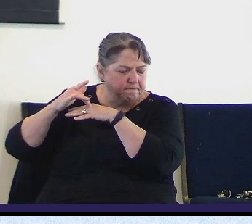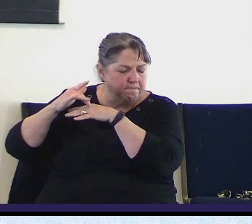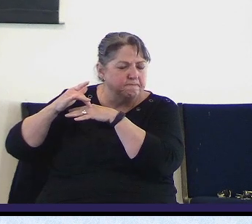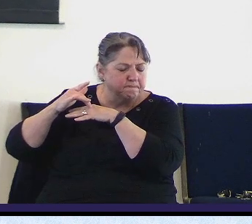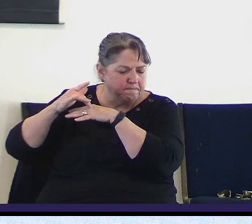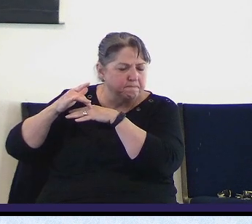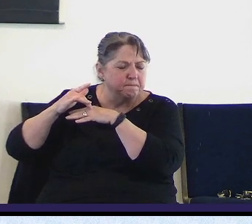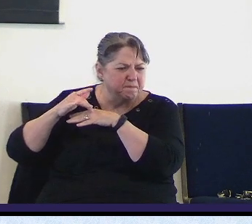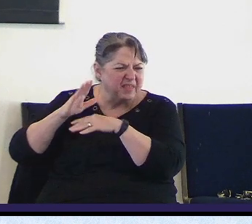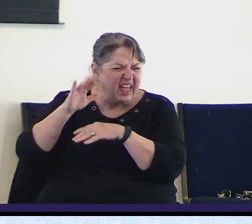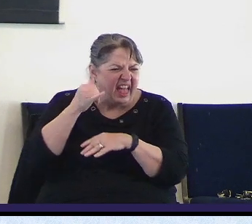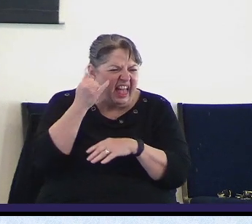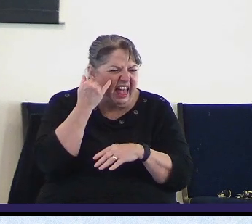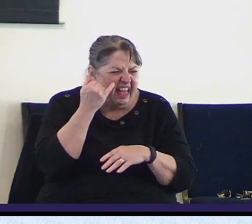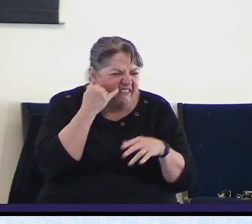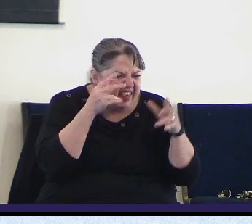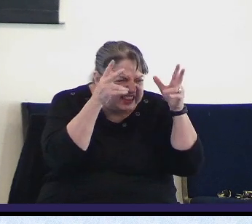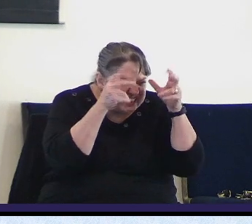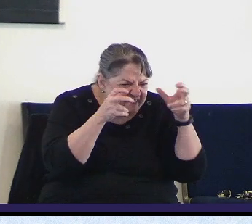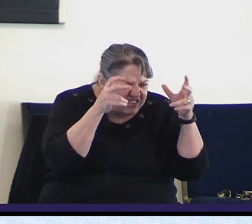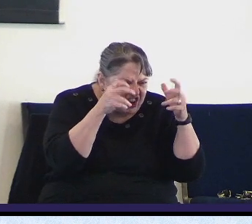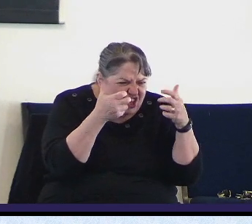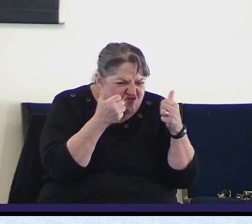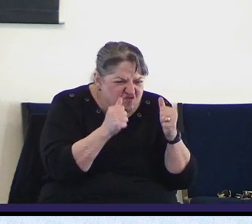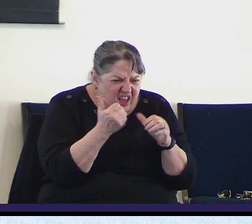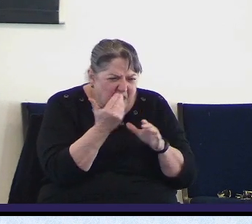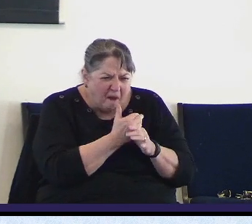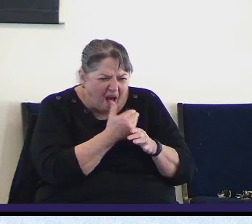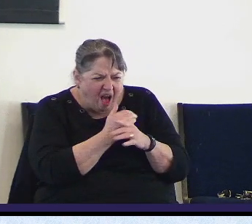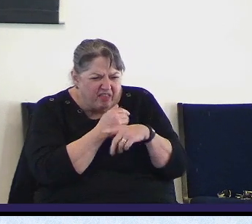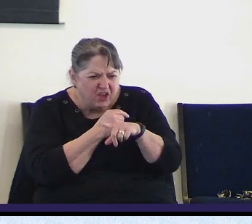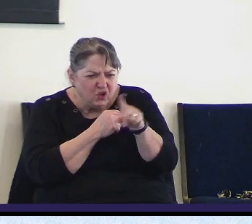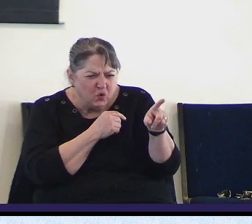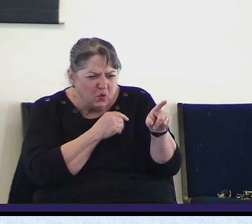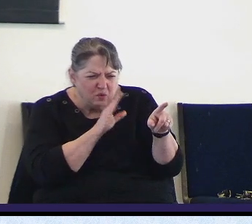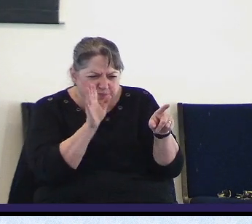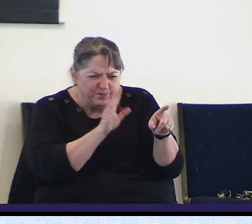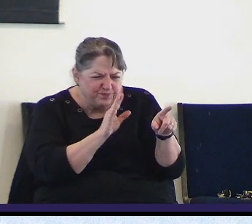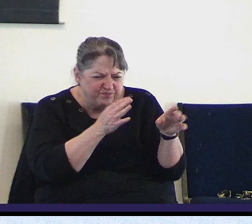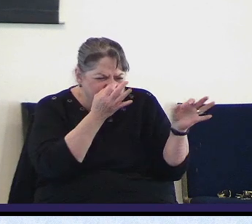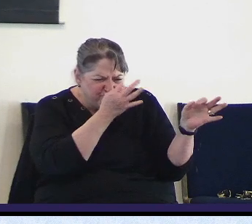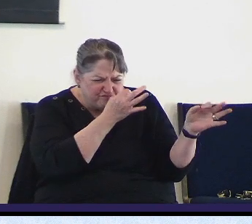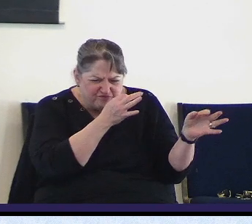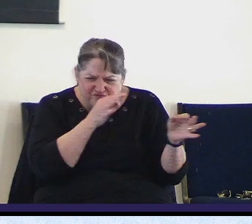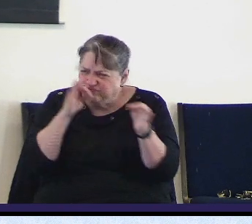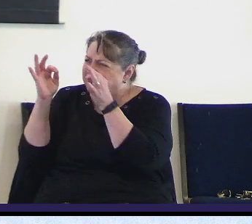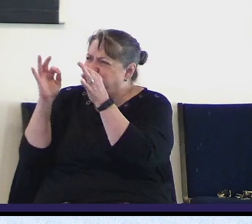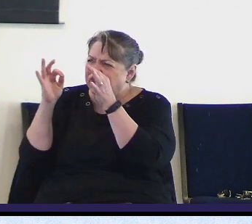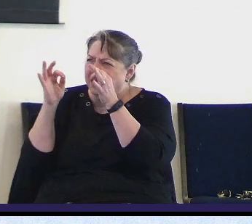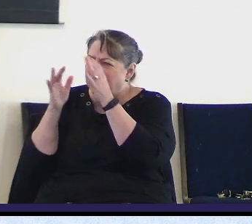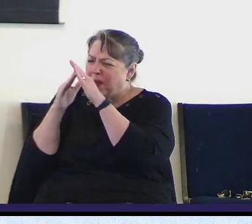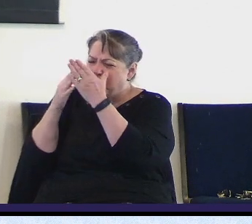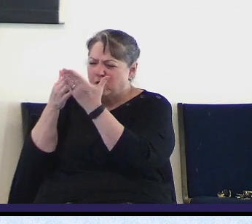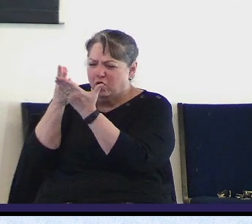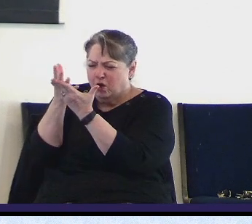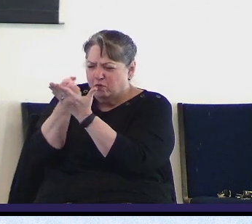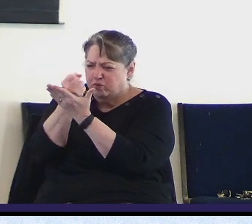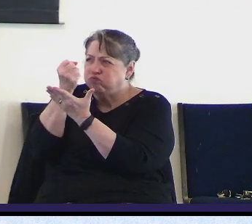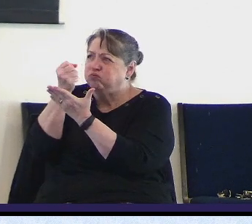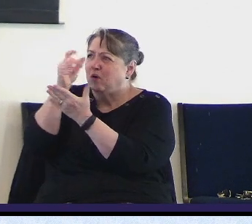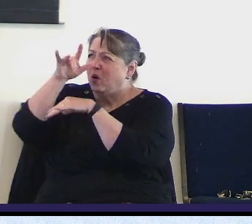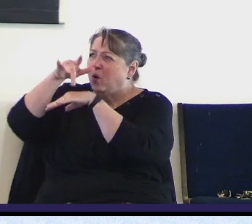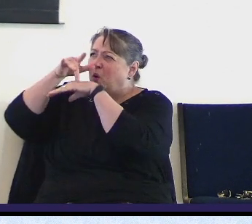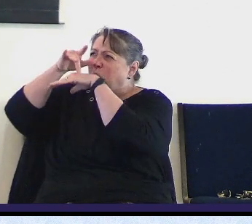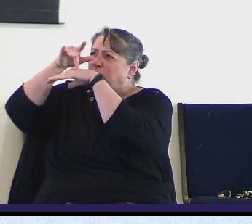worries you accuses you let the word of God assure you the psalmist hung on to the word he was